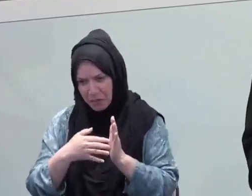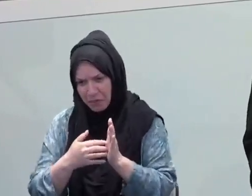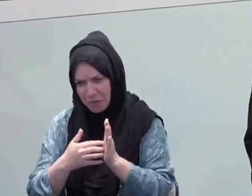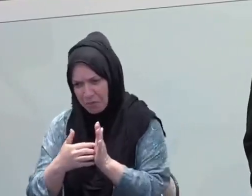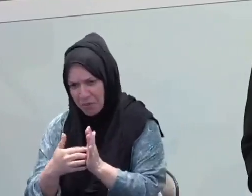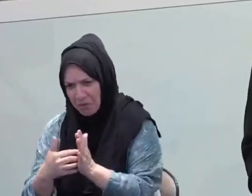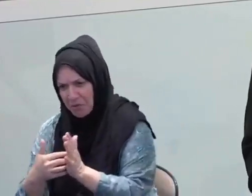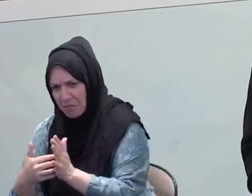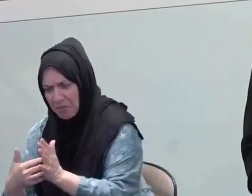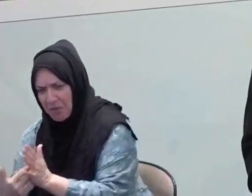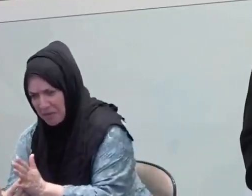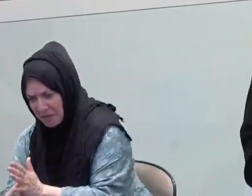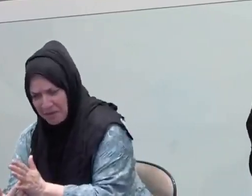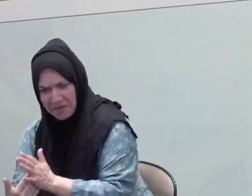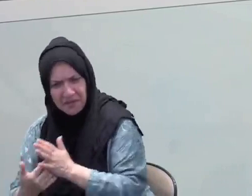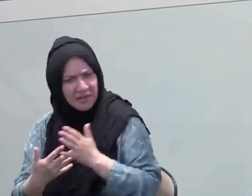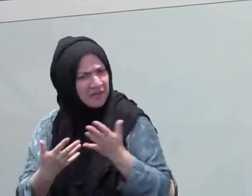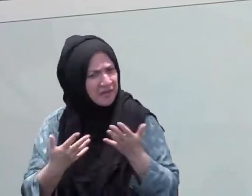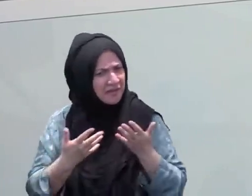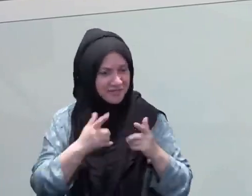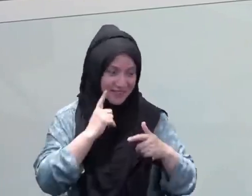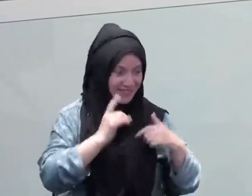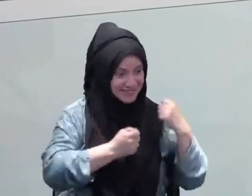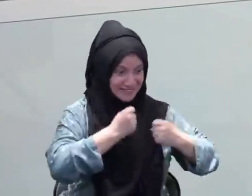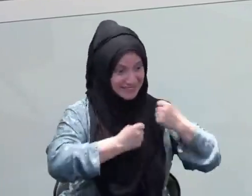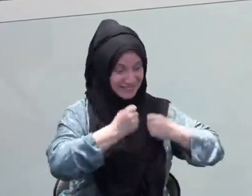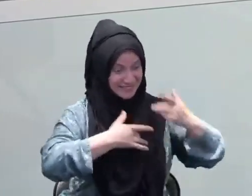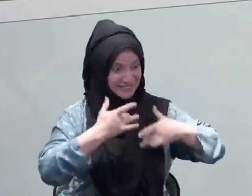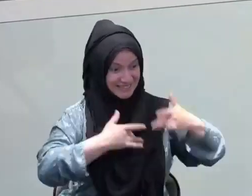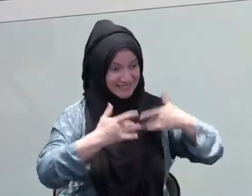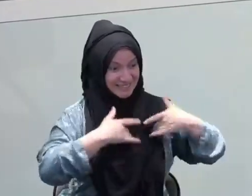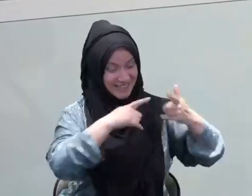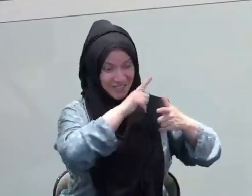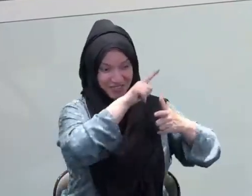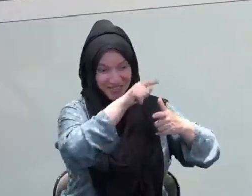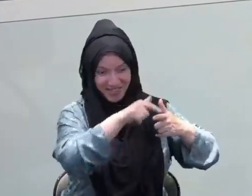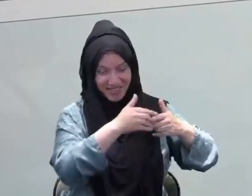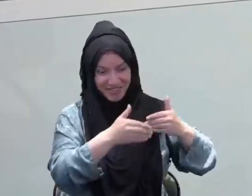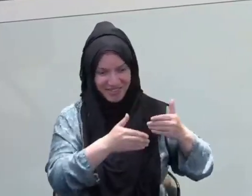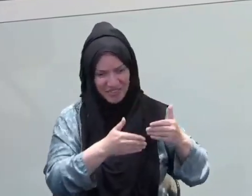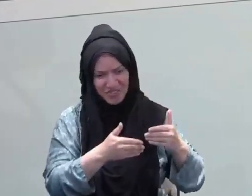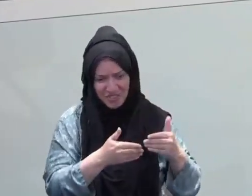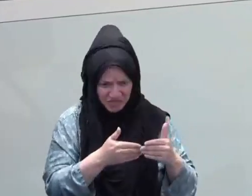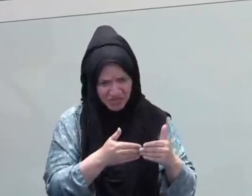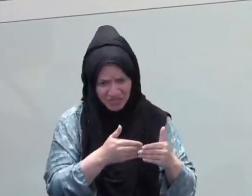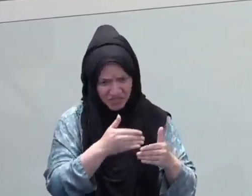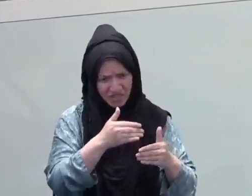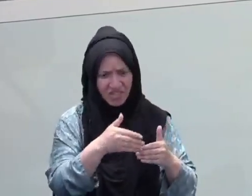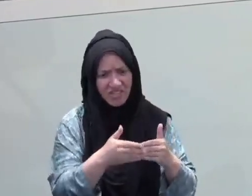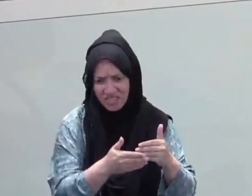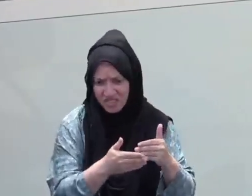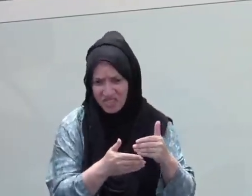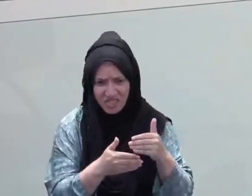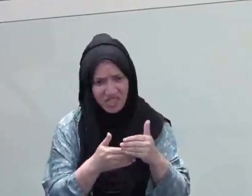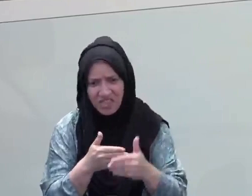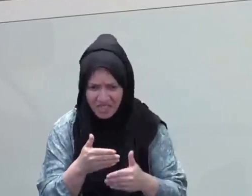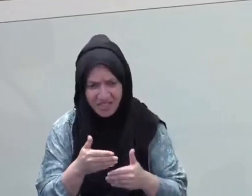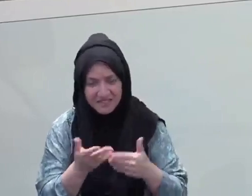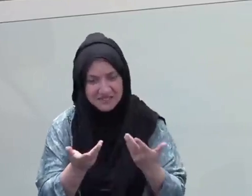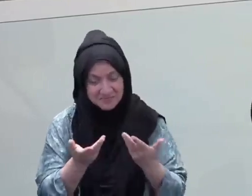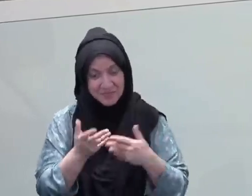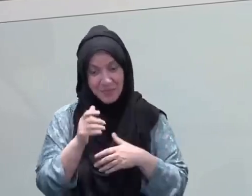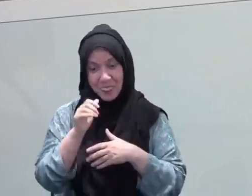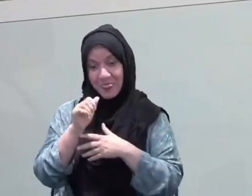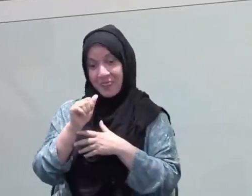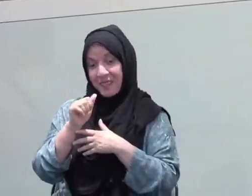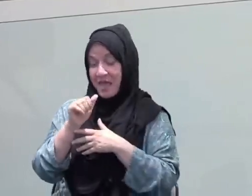I'm doing to my soul. Subhanallah. This is how I treat my soul. I treat it like that horse that has this course.